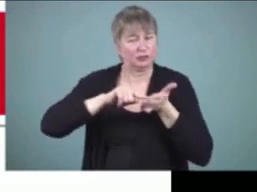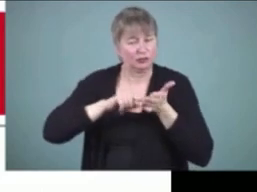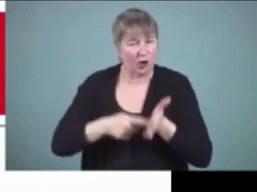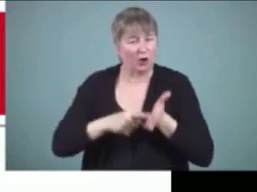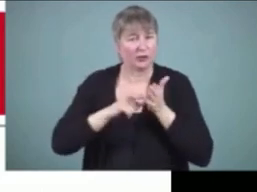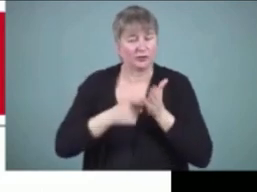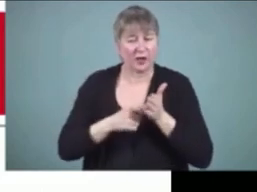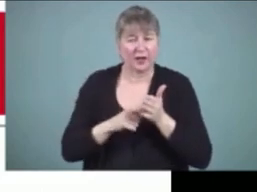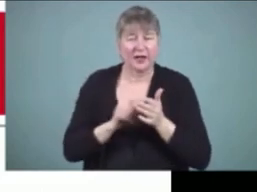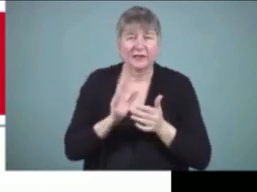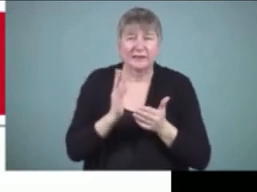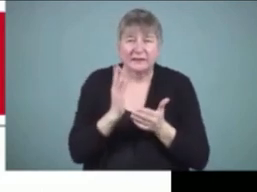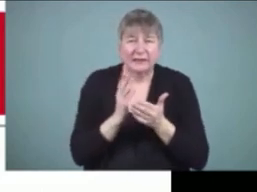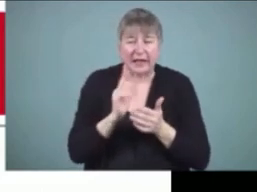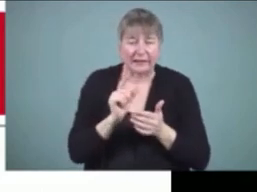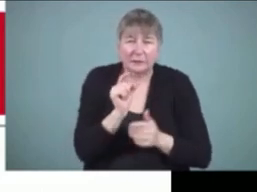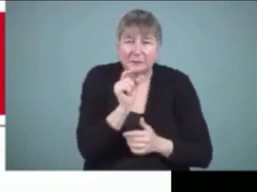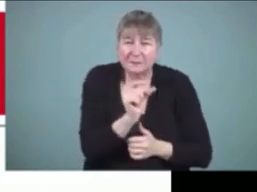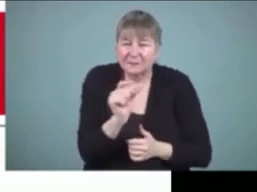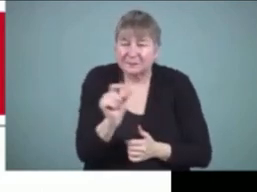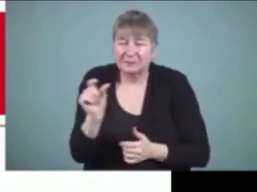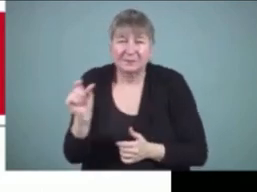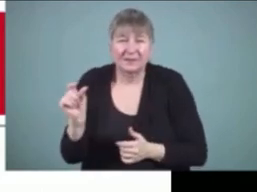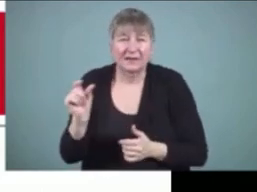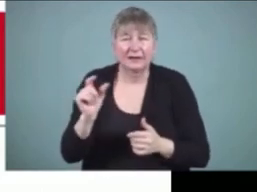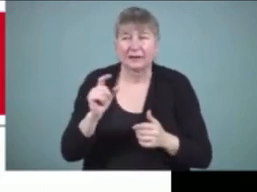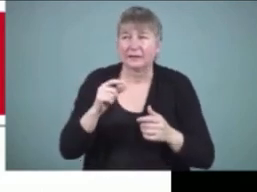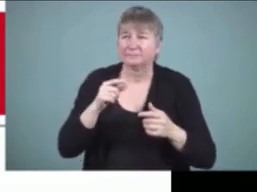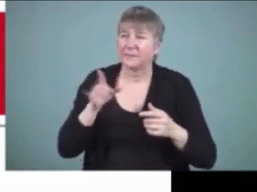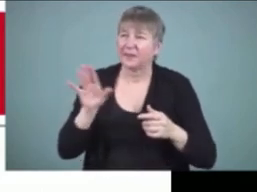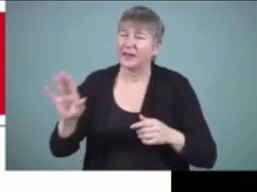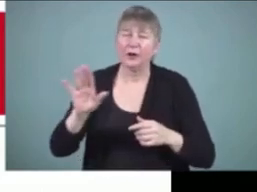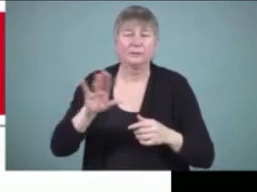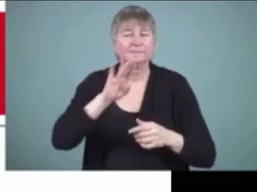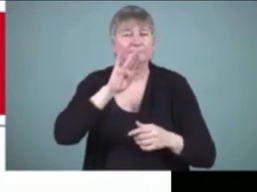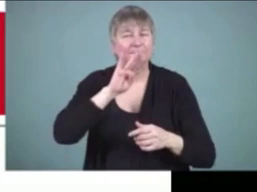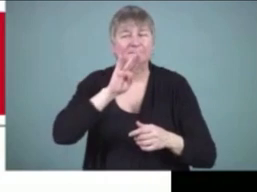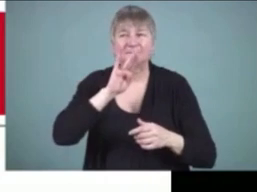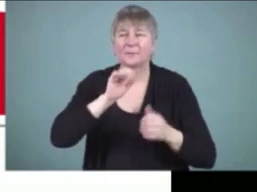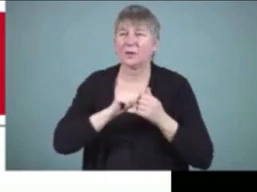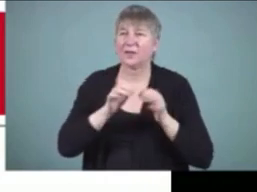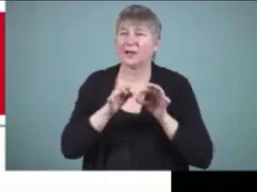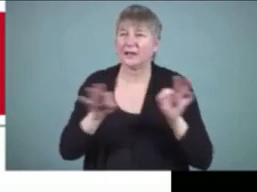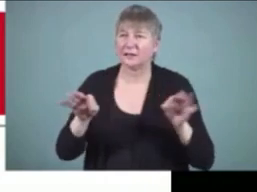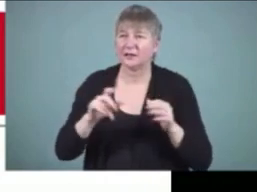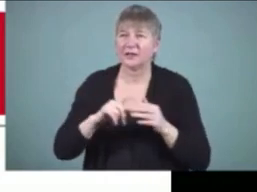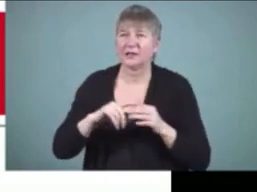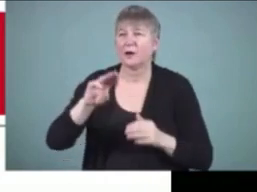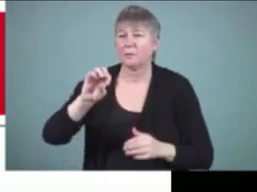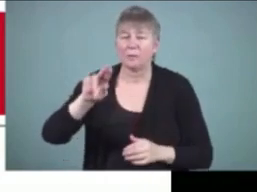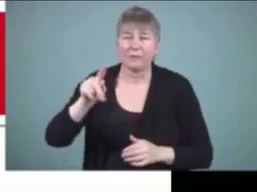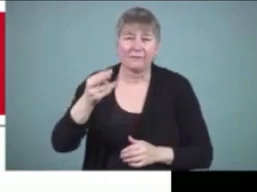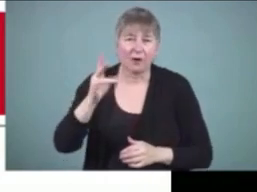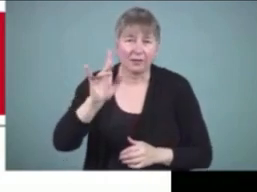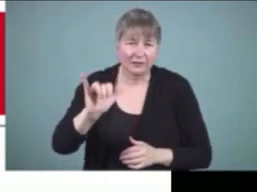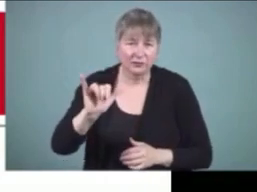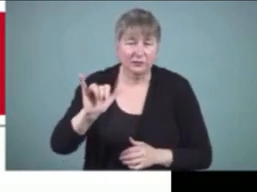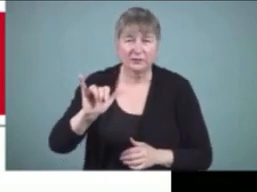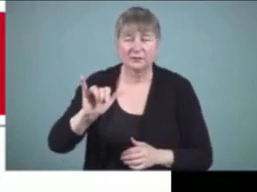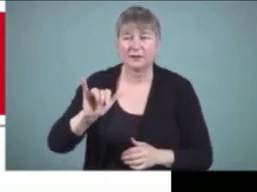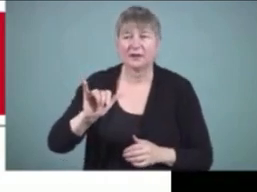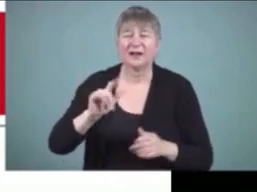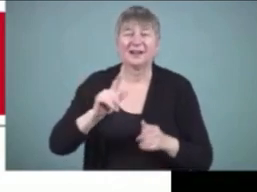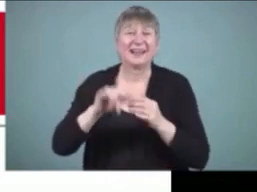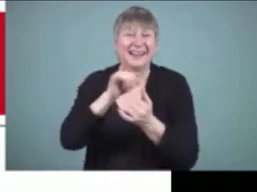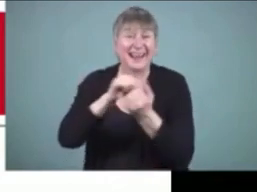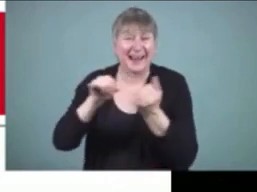of language that our students can have trouble with whether it's um the morphology such as um endings